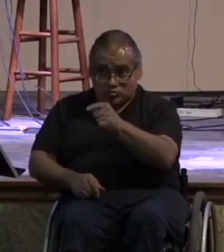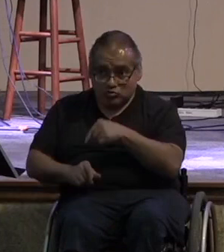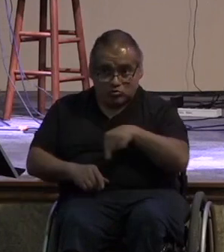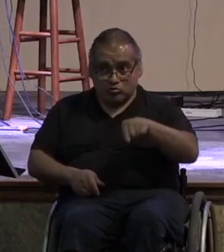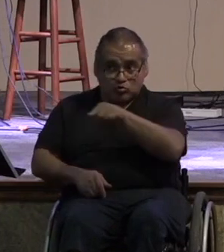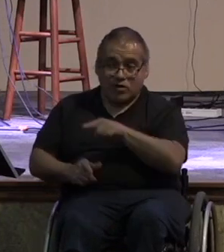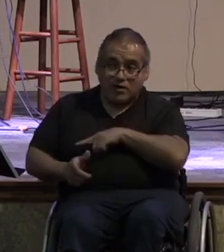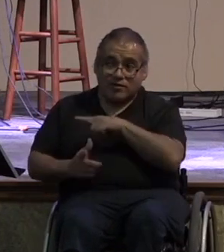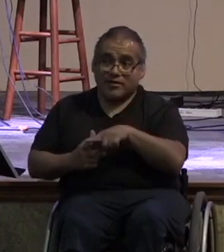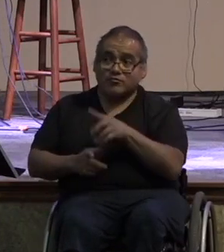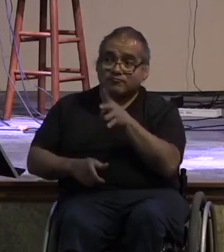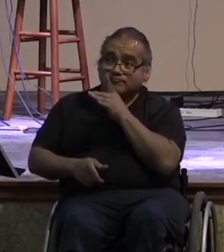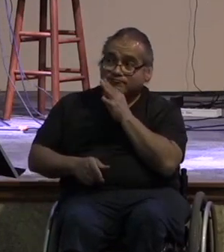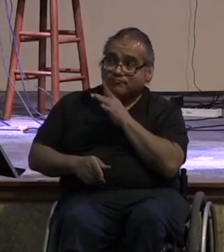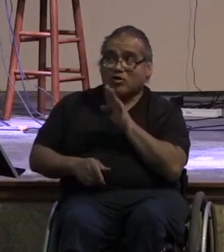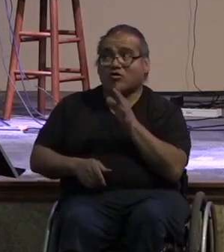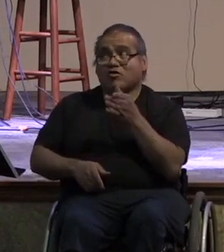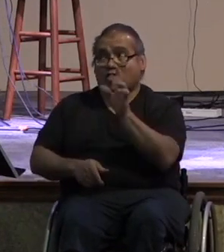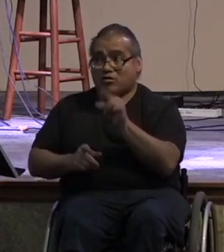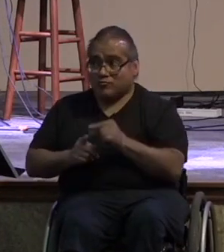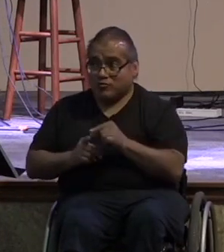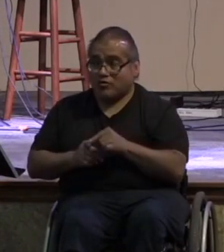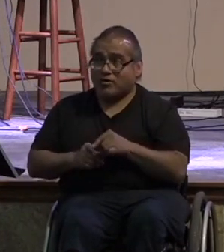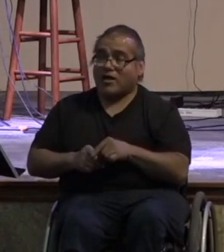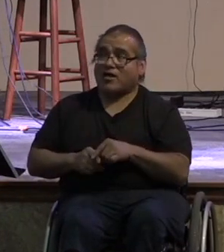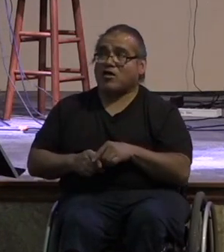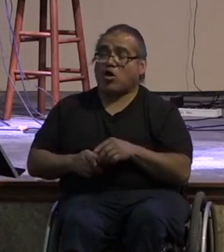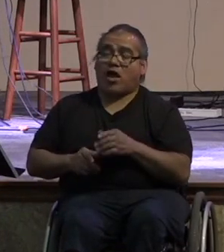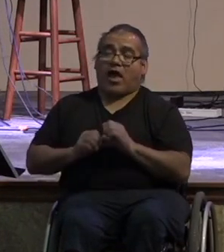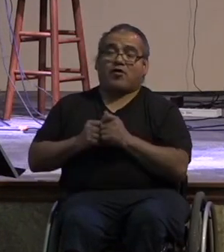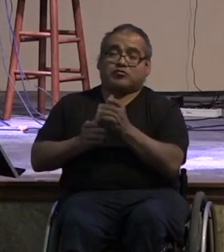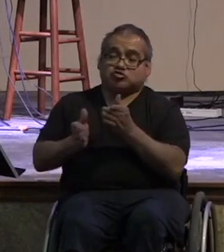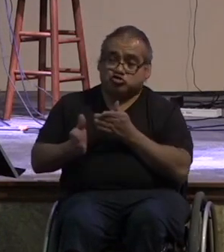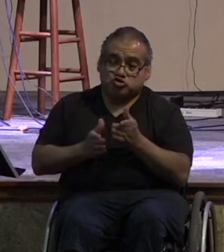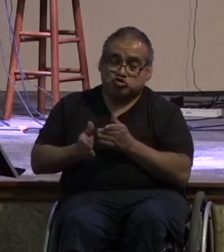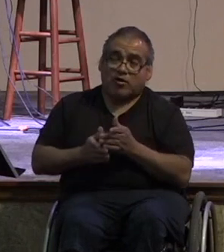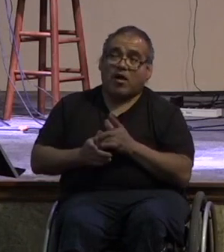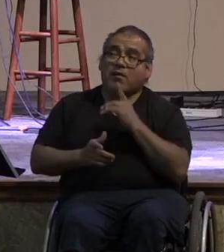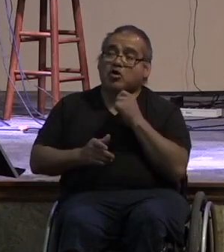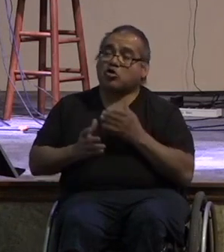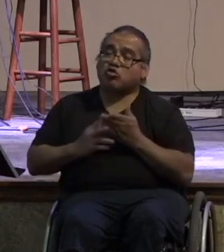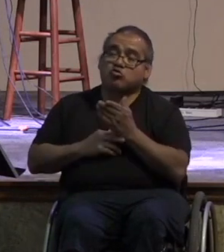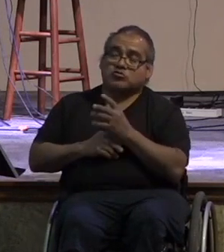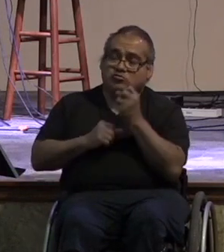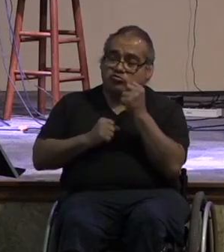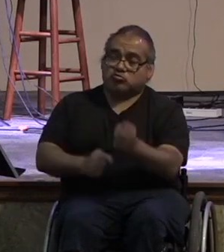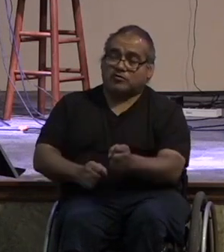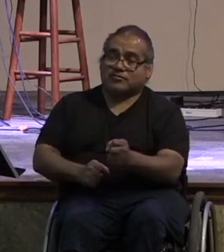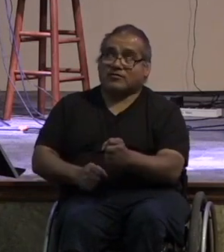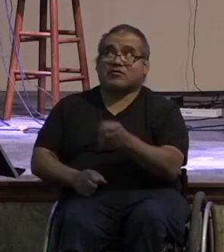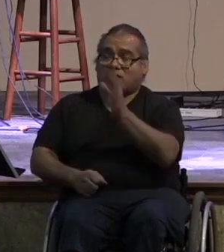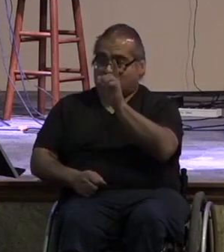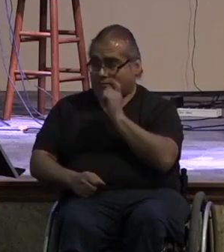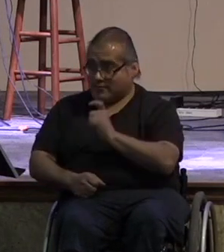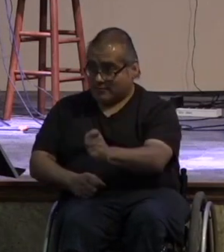speaks oracles of god whoever serves as one sir one who serves by the strength that god supplies in order that